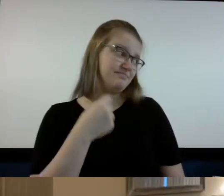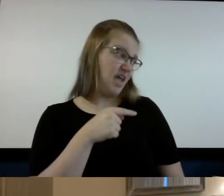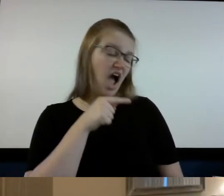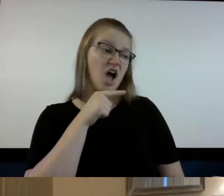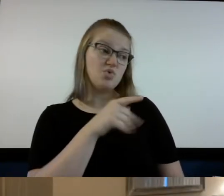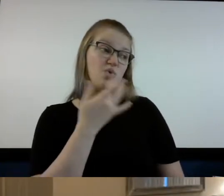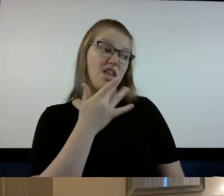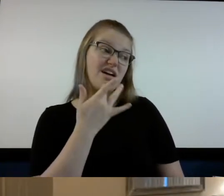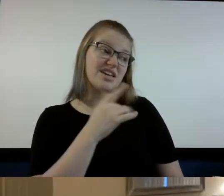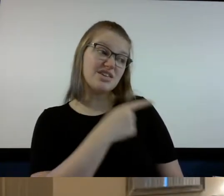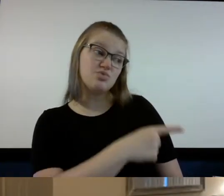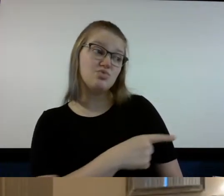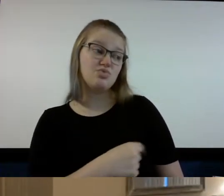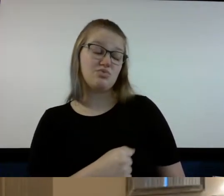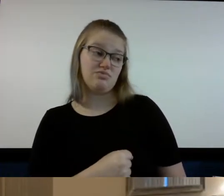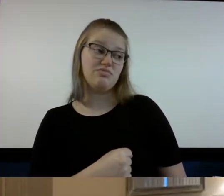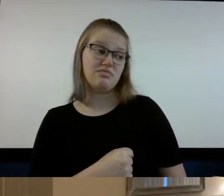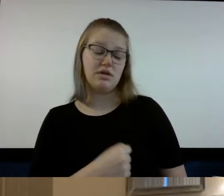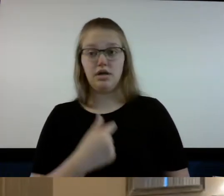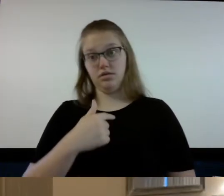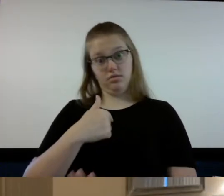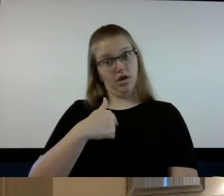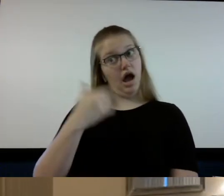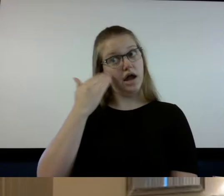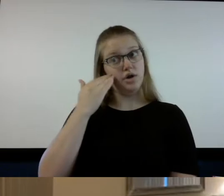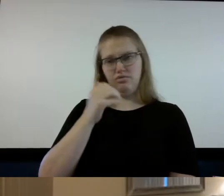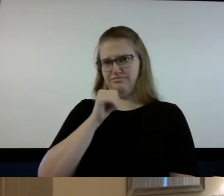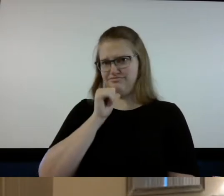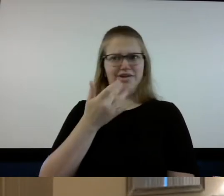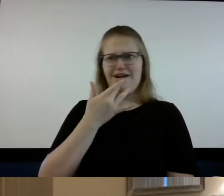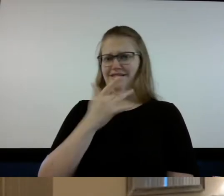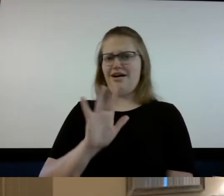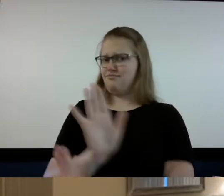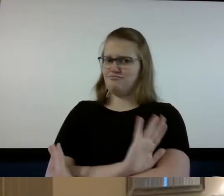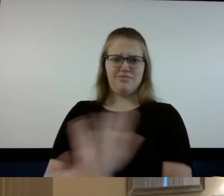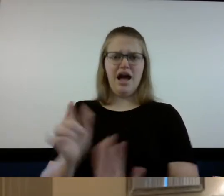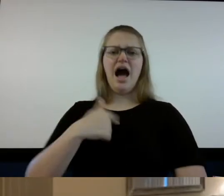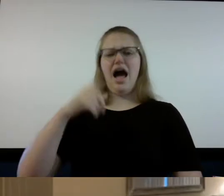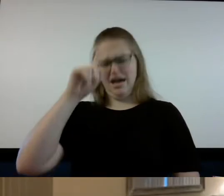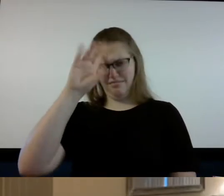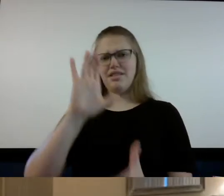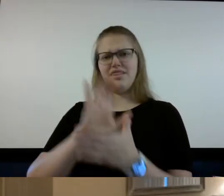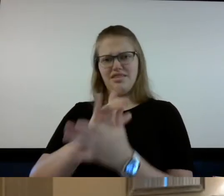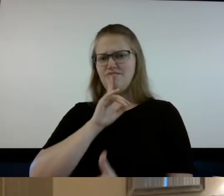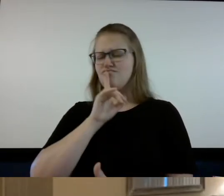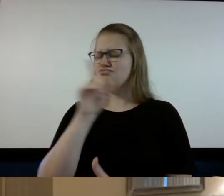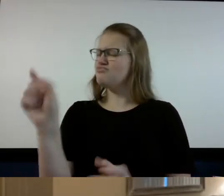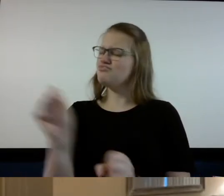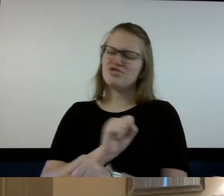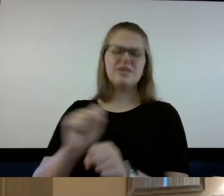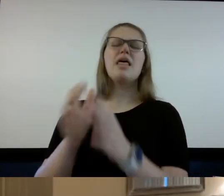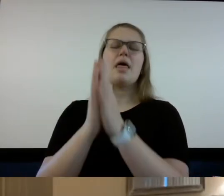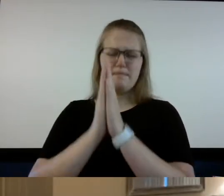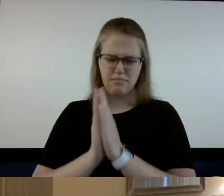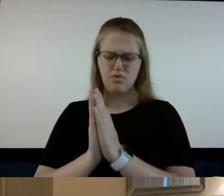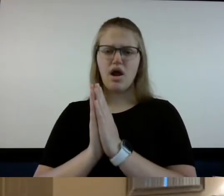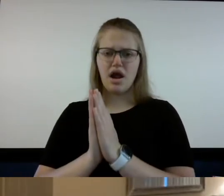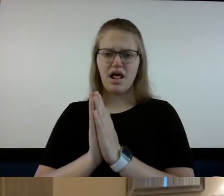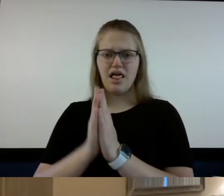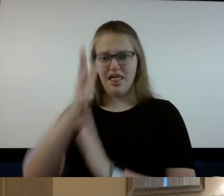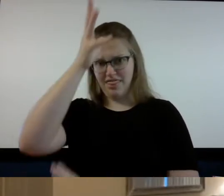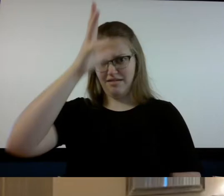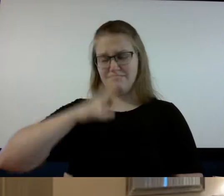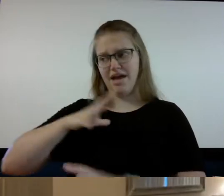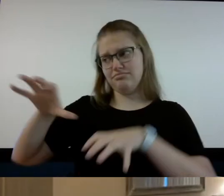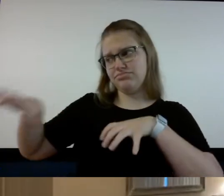I don't I I know it wasn't luck I think it was I believe with everything in me it was prayer he told me the guy that sat next to me same